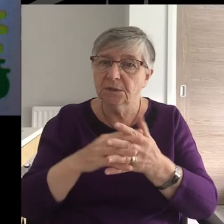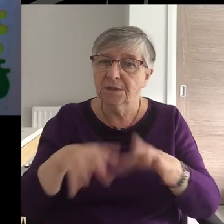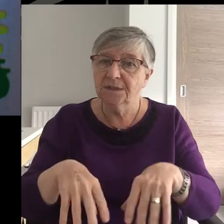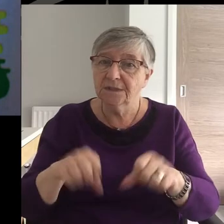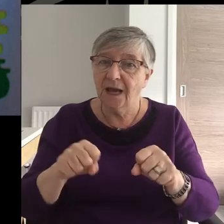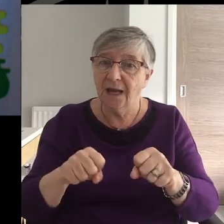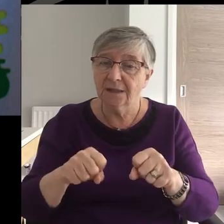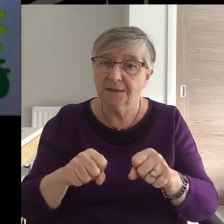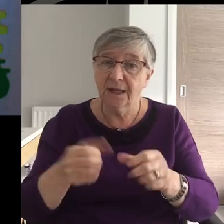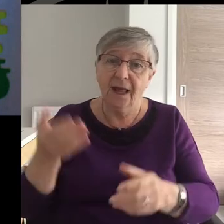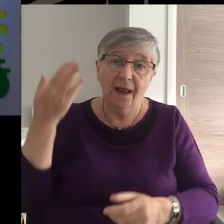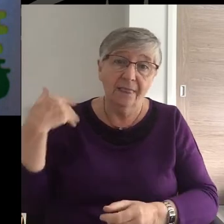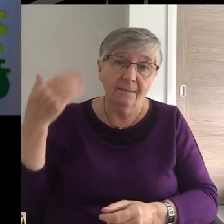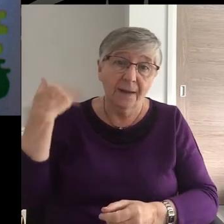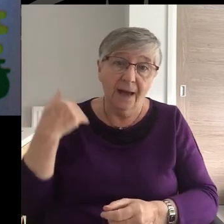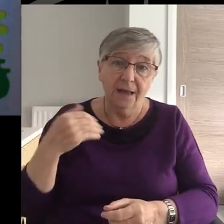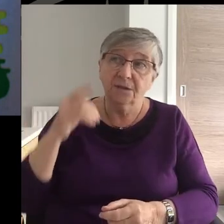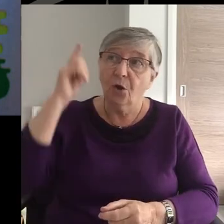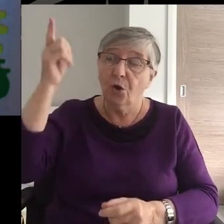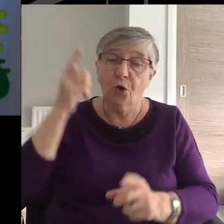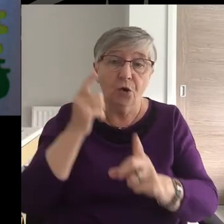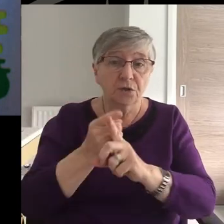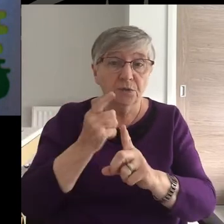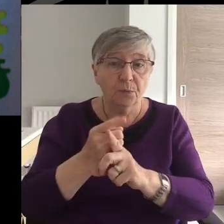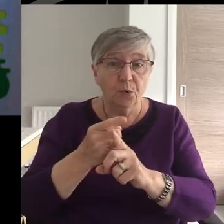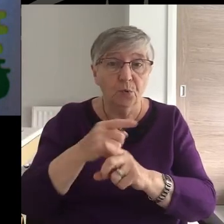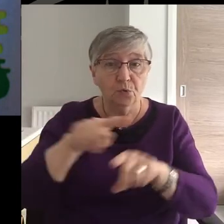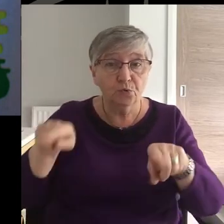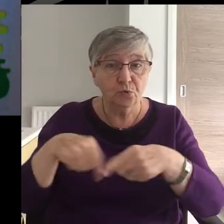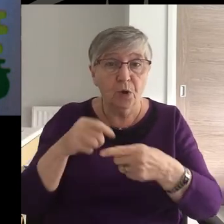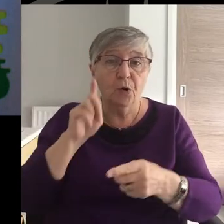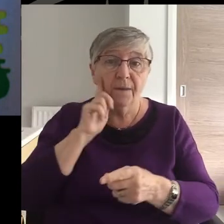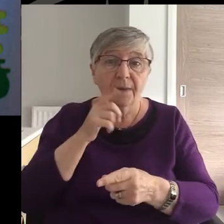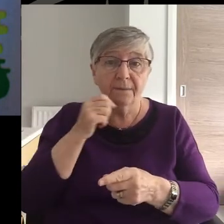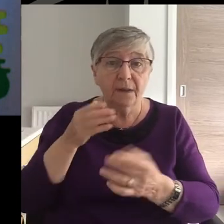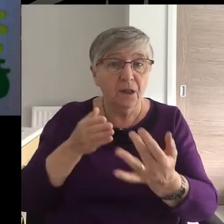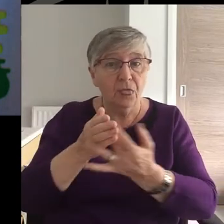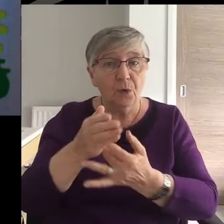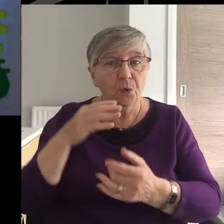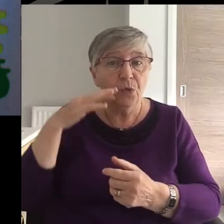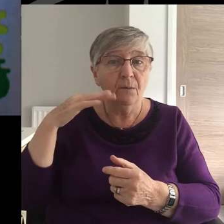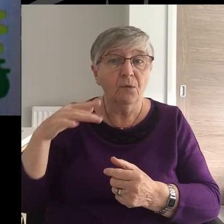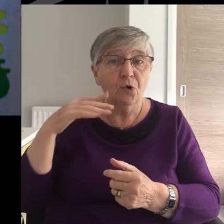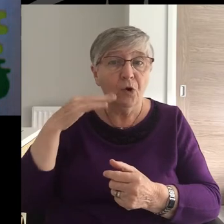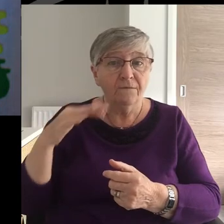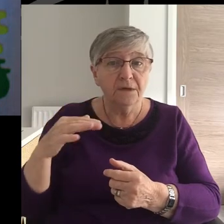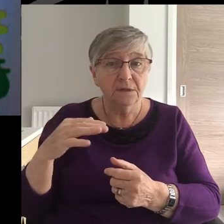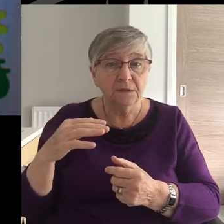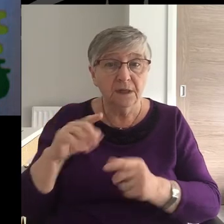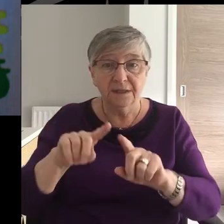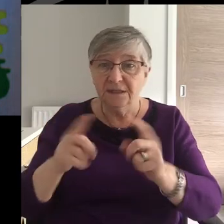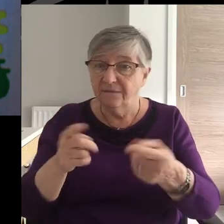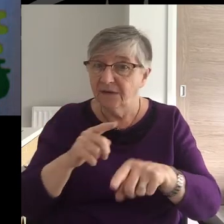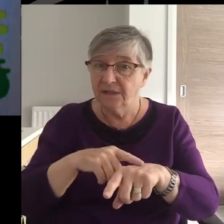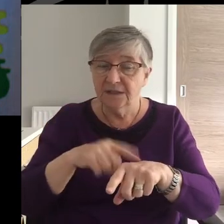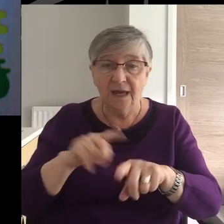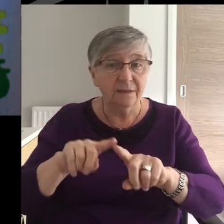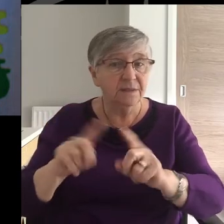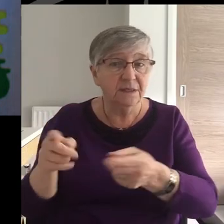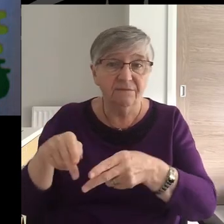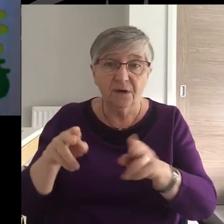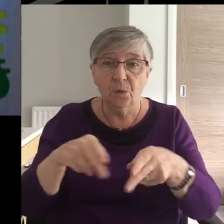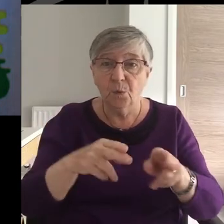In the past, God spoke to our ancestors through the prophets at many times and in various ways.